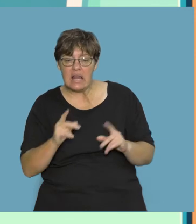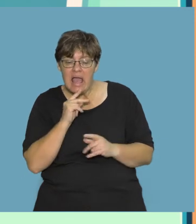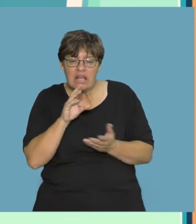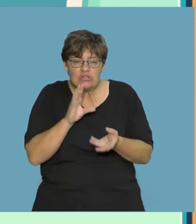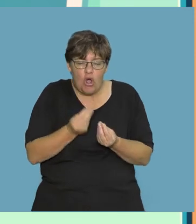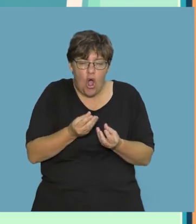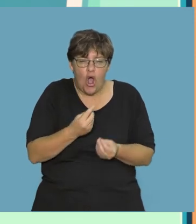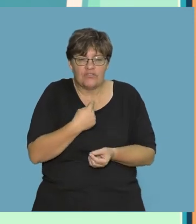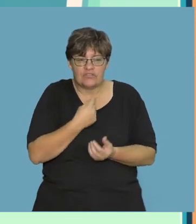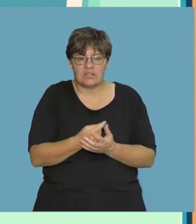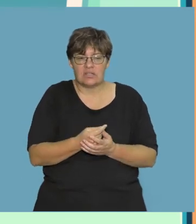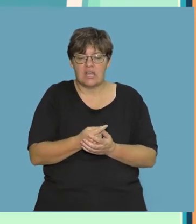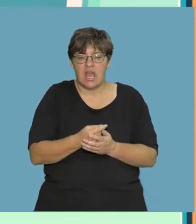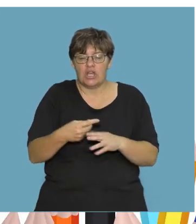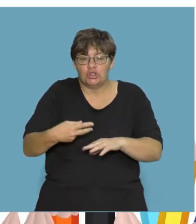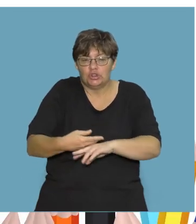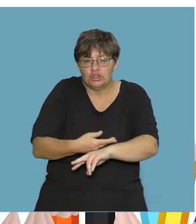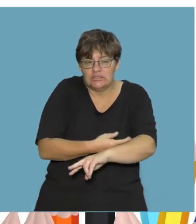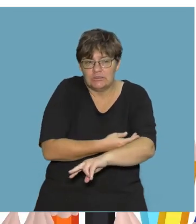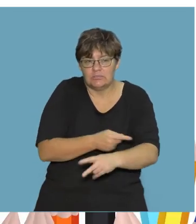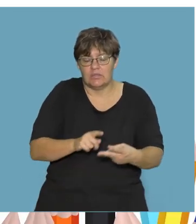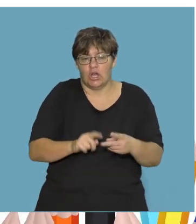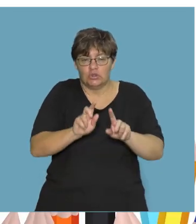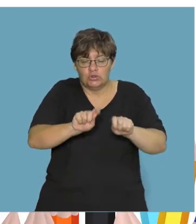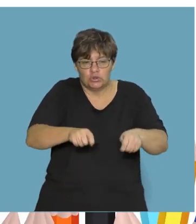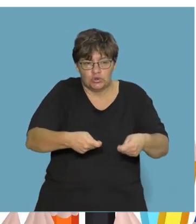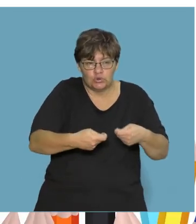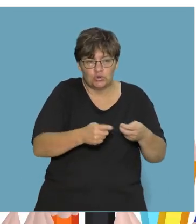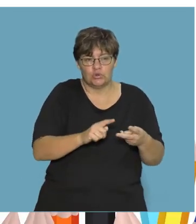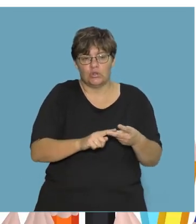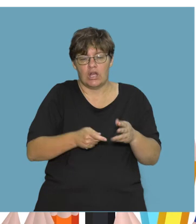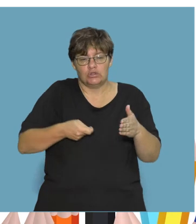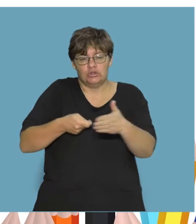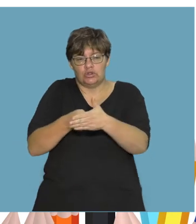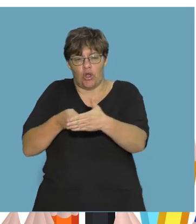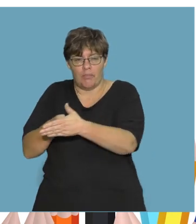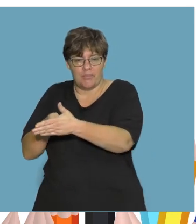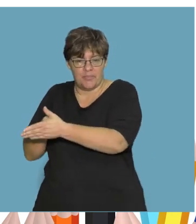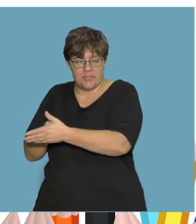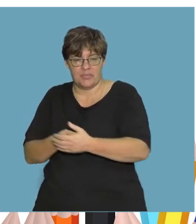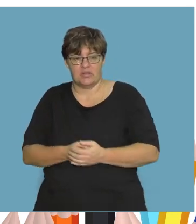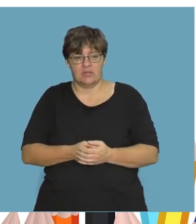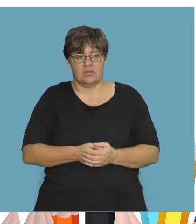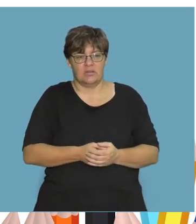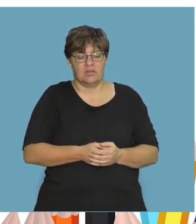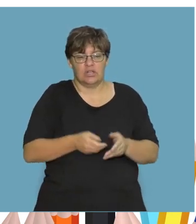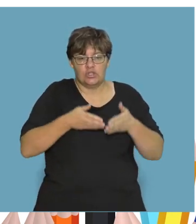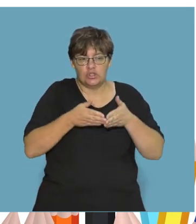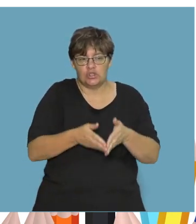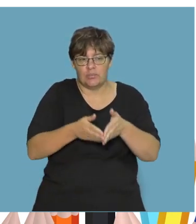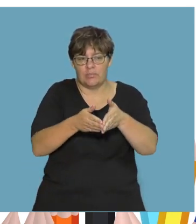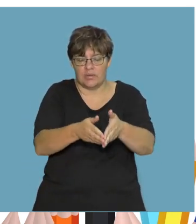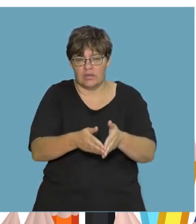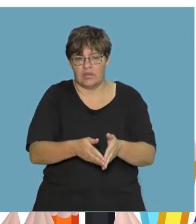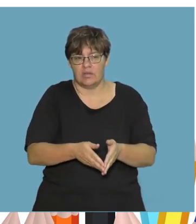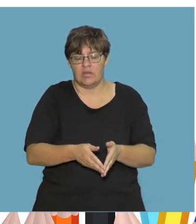like we are whispering. Sheep, shoes, and shops. Ship,